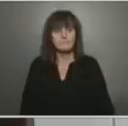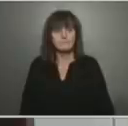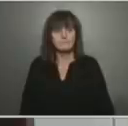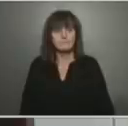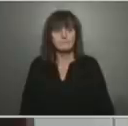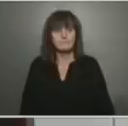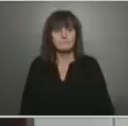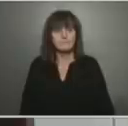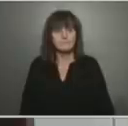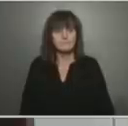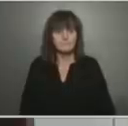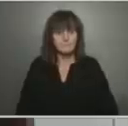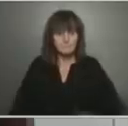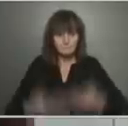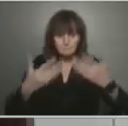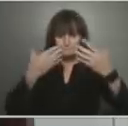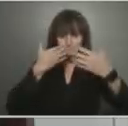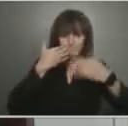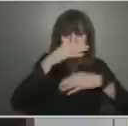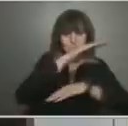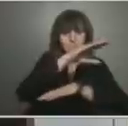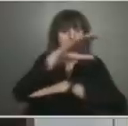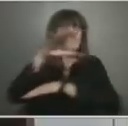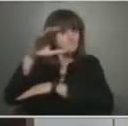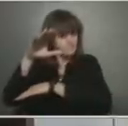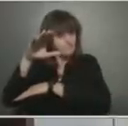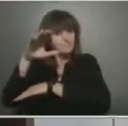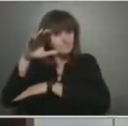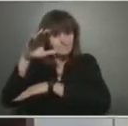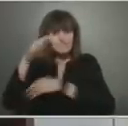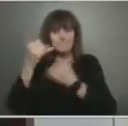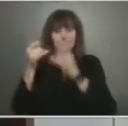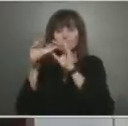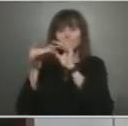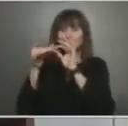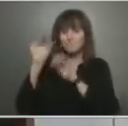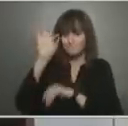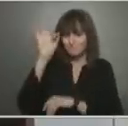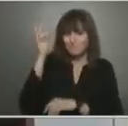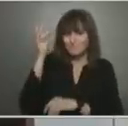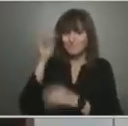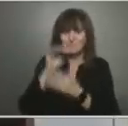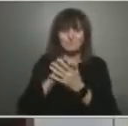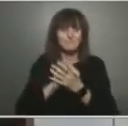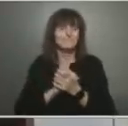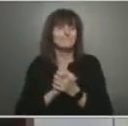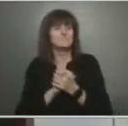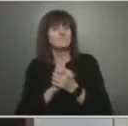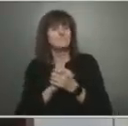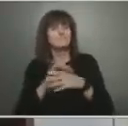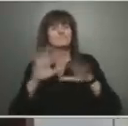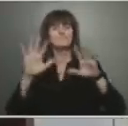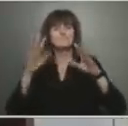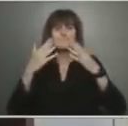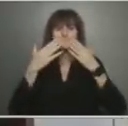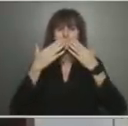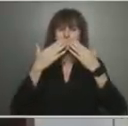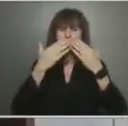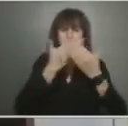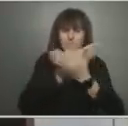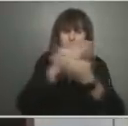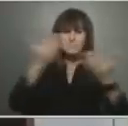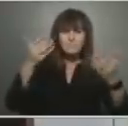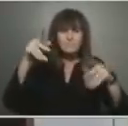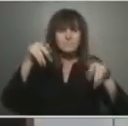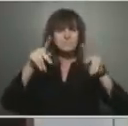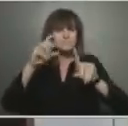Good afternoon. Bon après-midi à tous. I want to thank all Ontarians for the incredible sacrifices you've made over the last several weeks. They